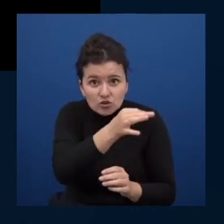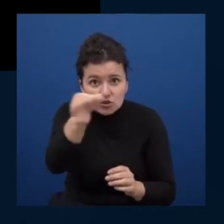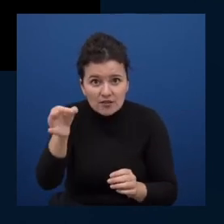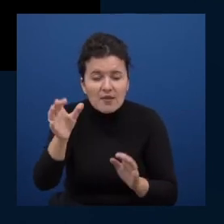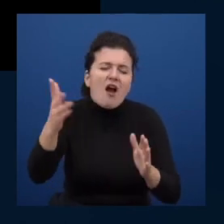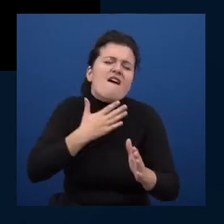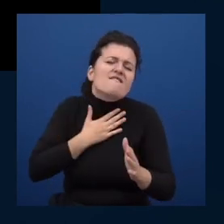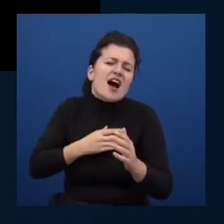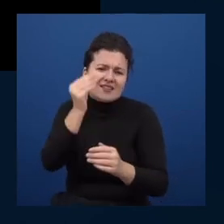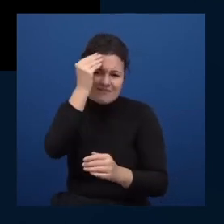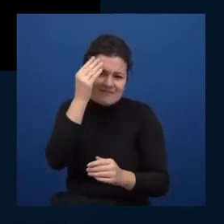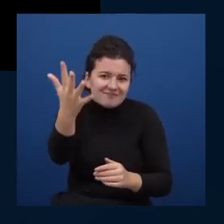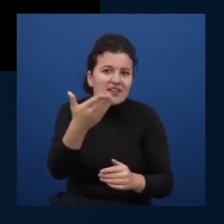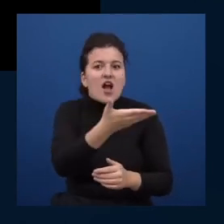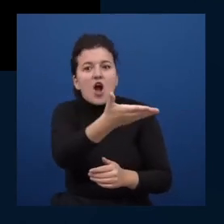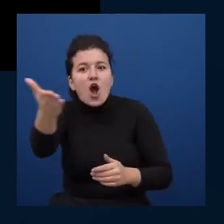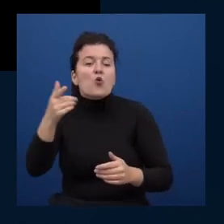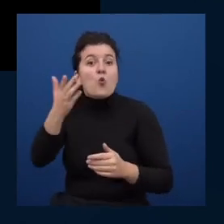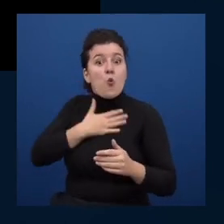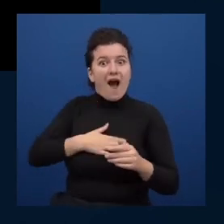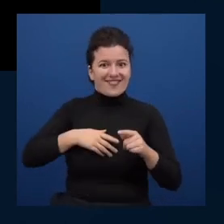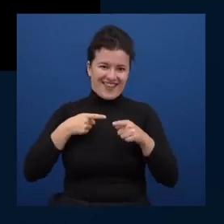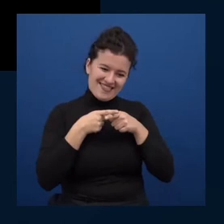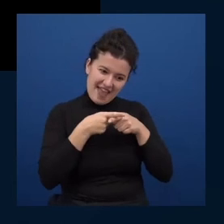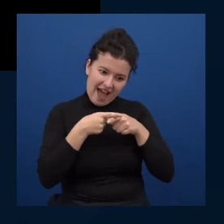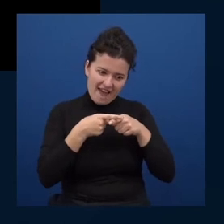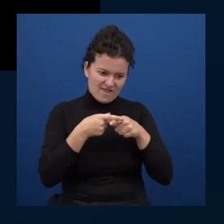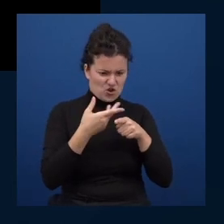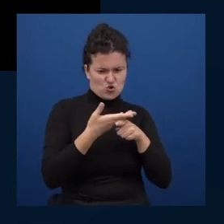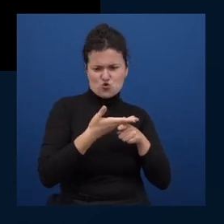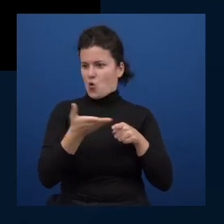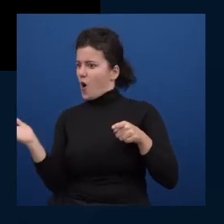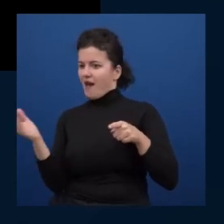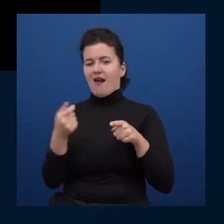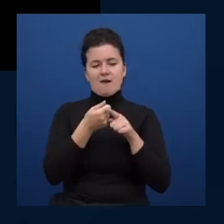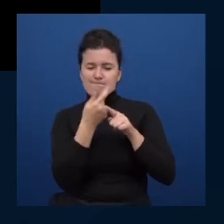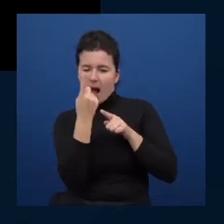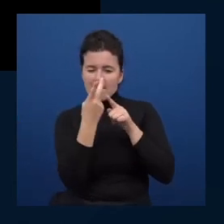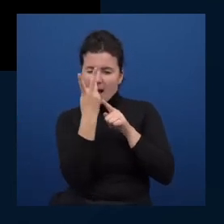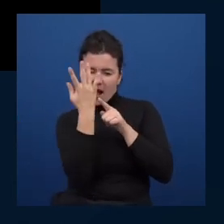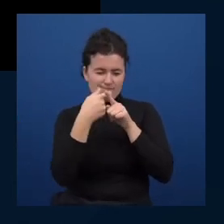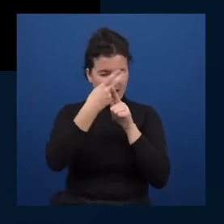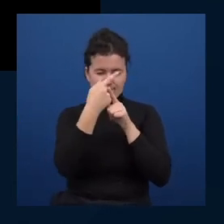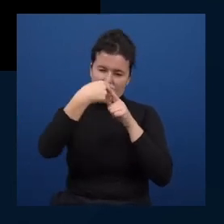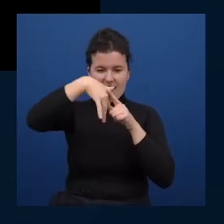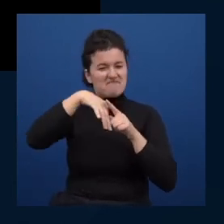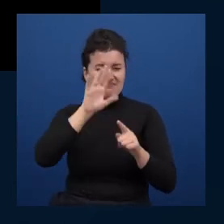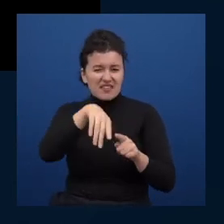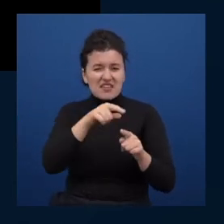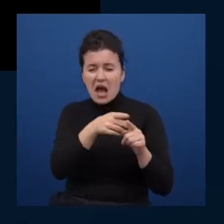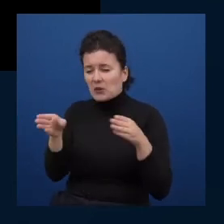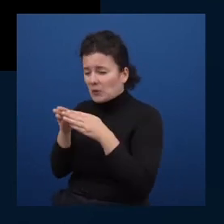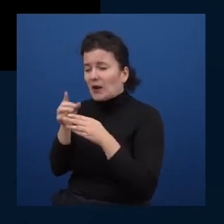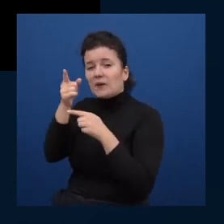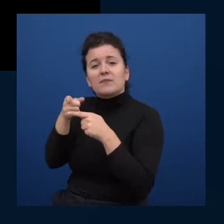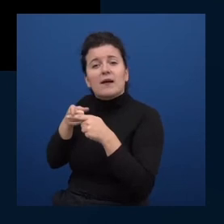a funny little knife that's not amazing at everything i i'm a big fan of the swiss army knife that's why the swiss army is the power they are today but